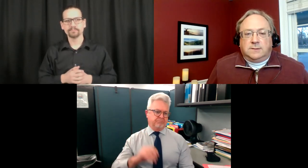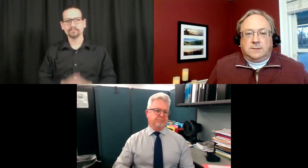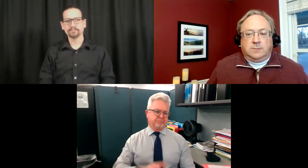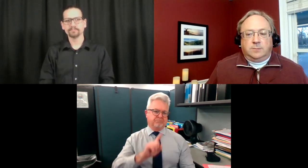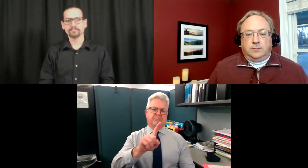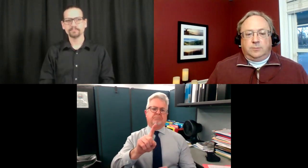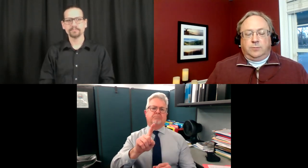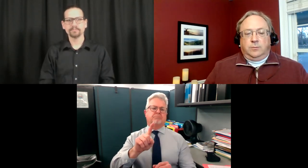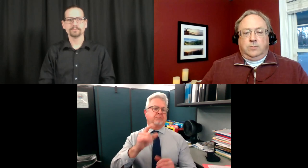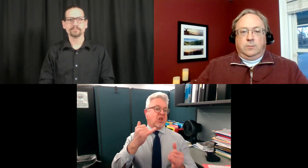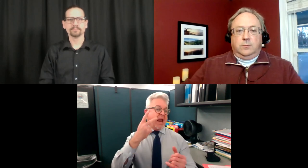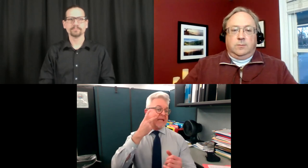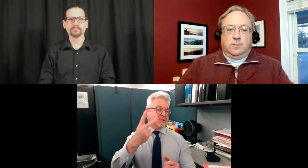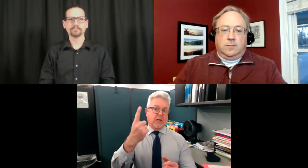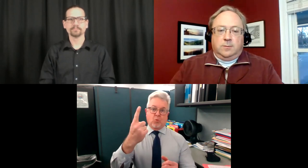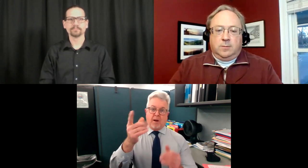Mike is saying very good.